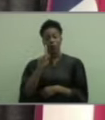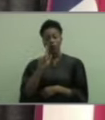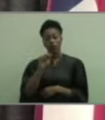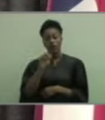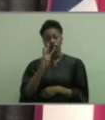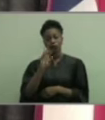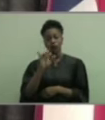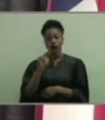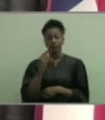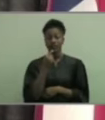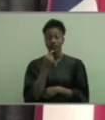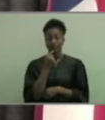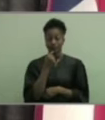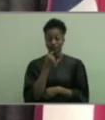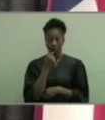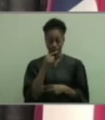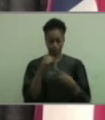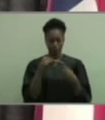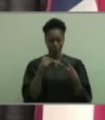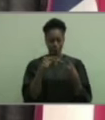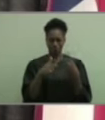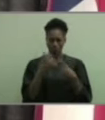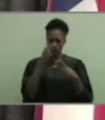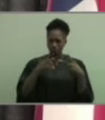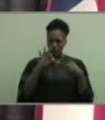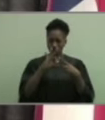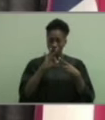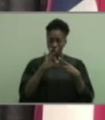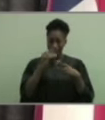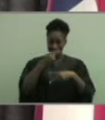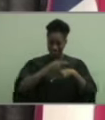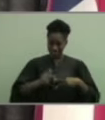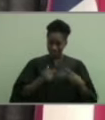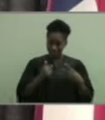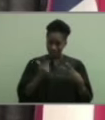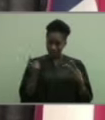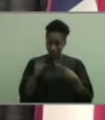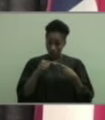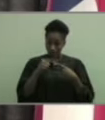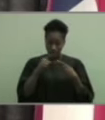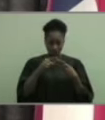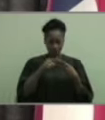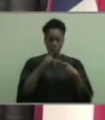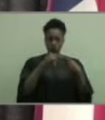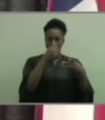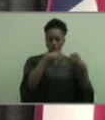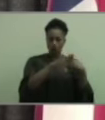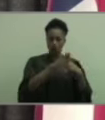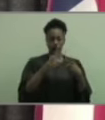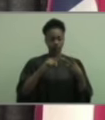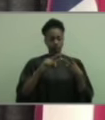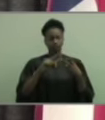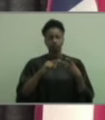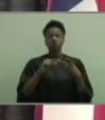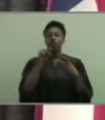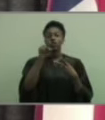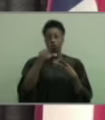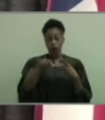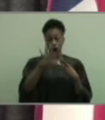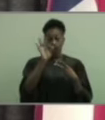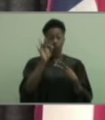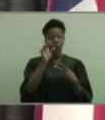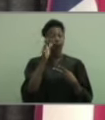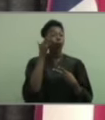that the two most important days in your life are the day that you're born and the day that you